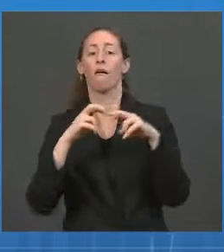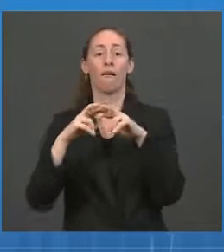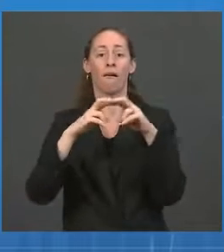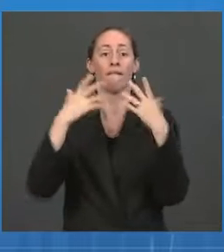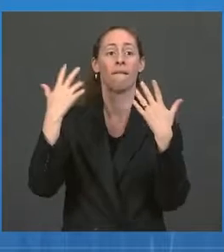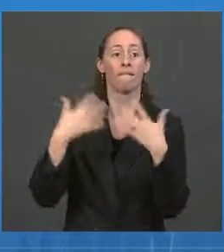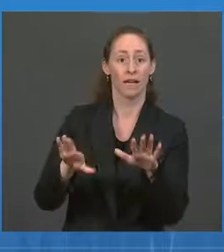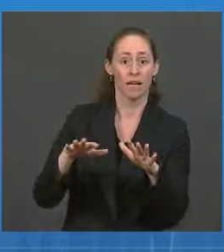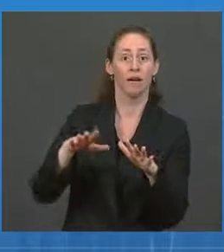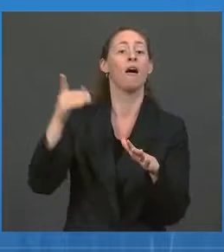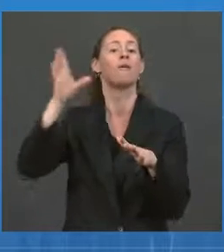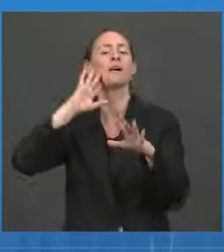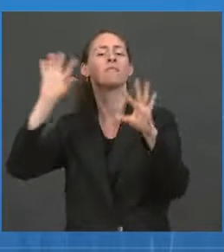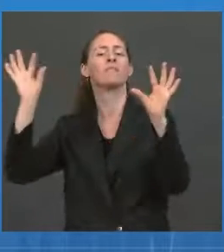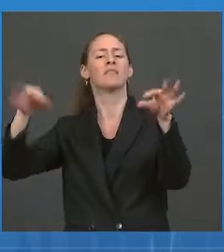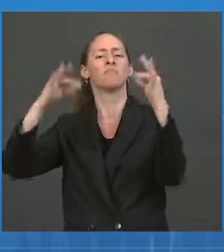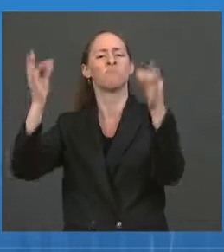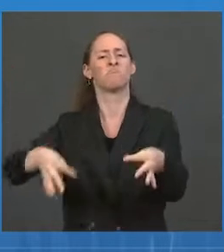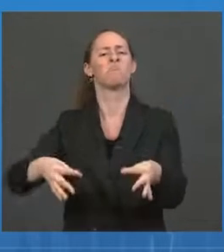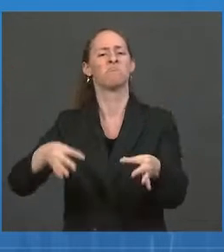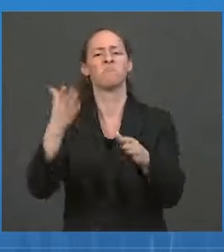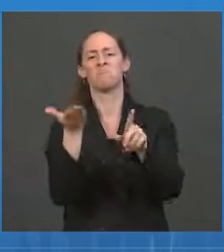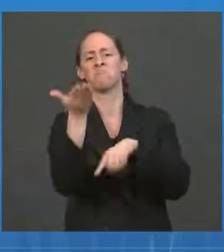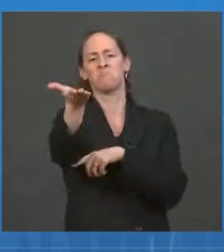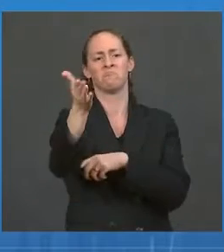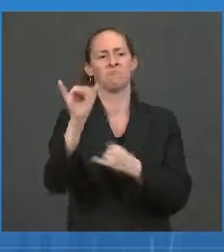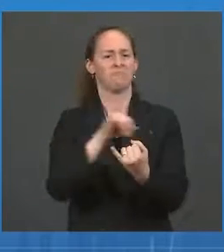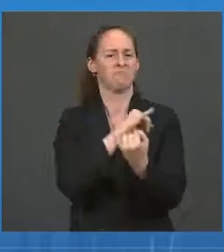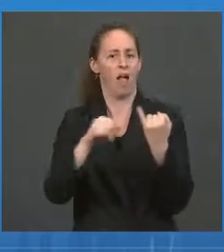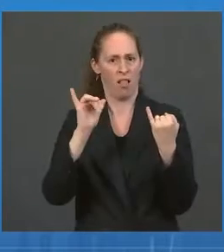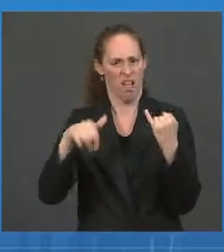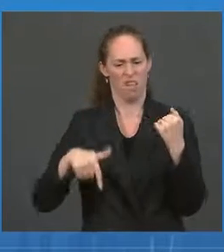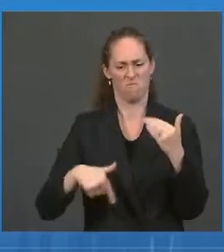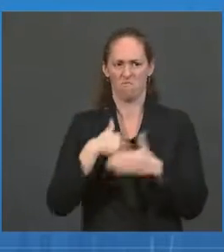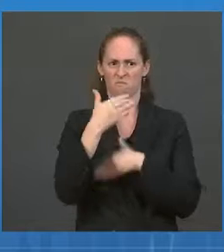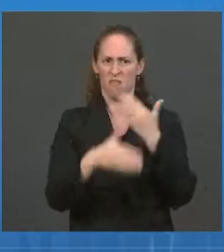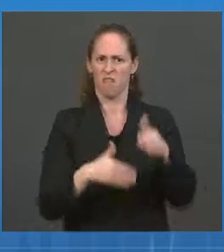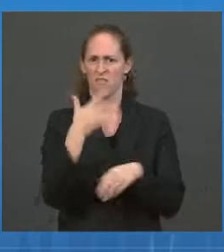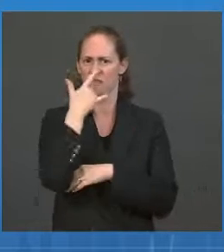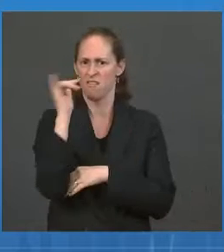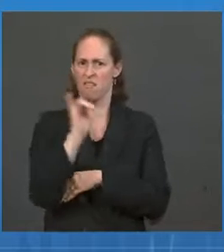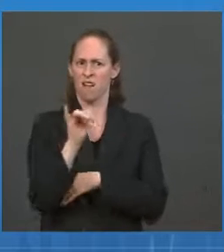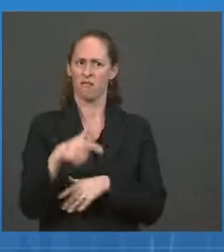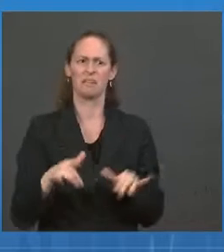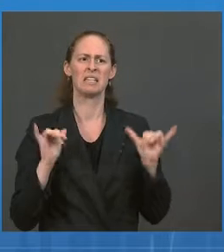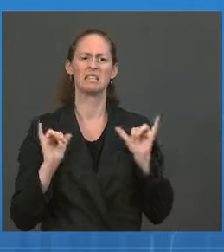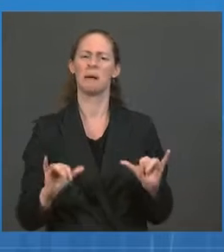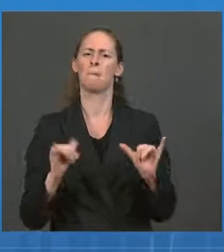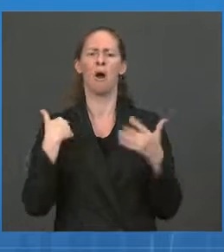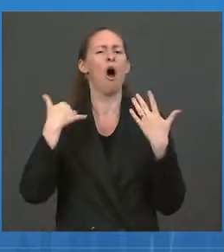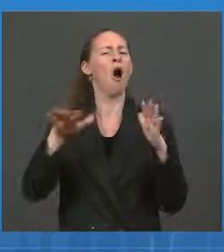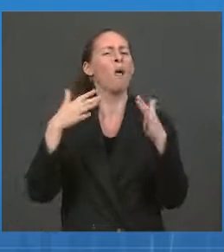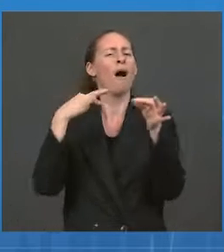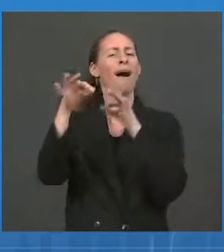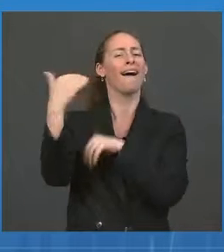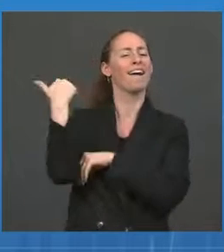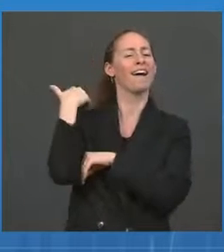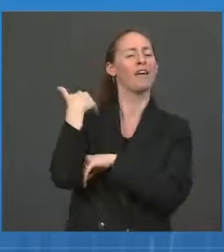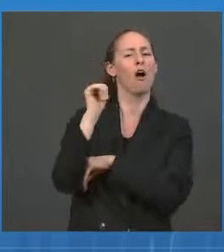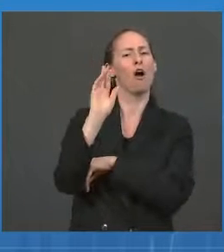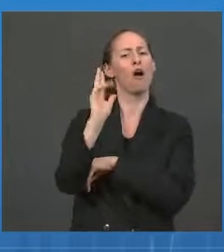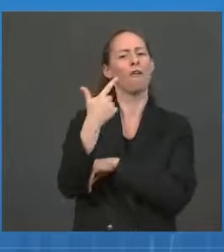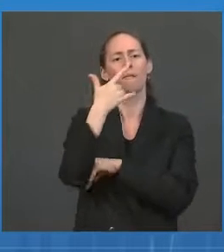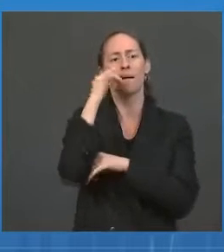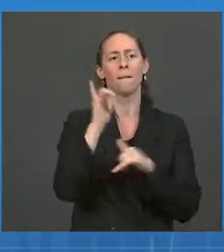final recommendation. This process is consistent with what we outlined in August, where our goals were to stay ahead of the virus,